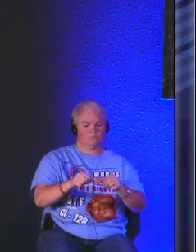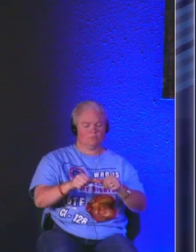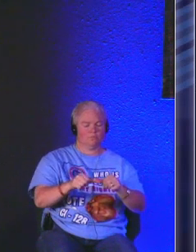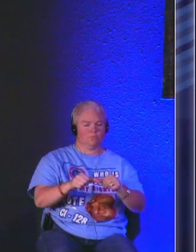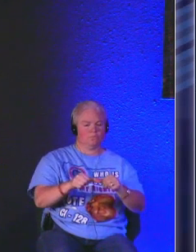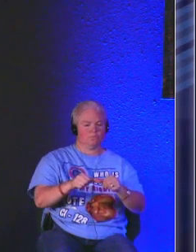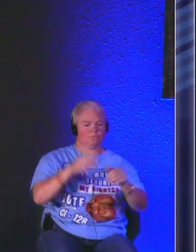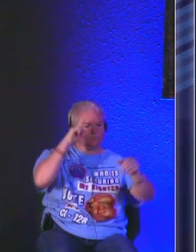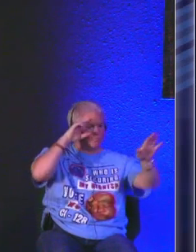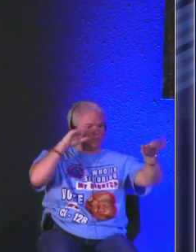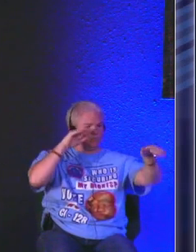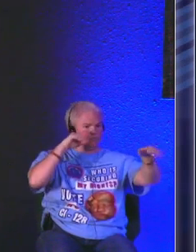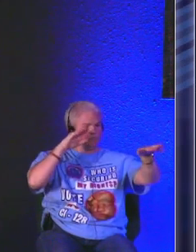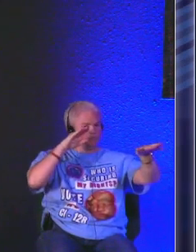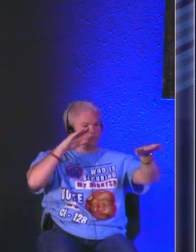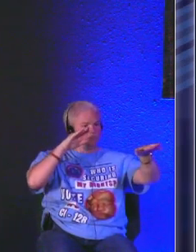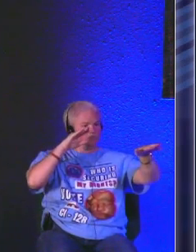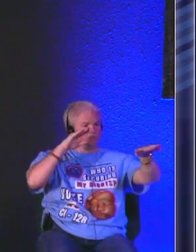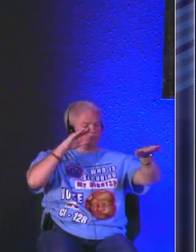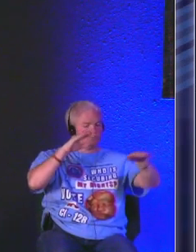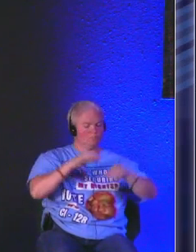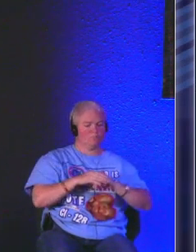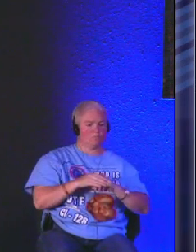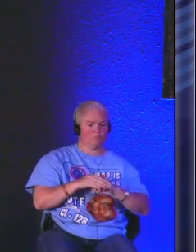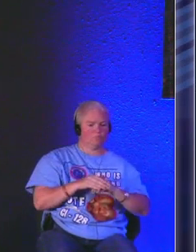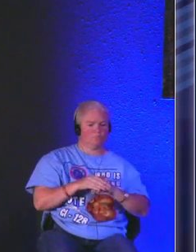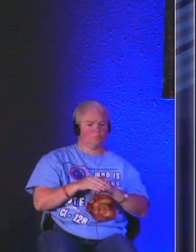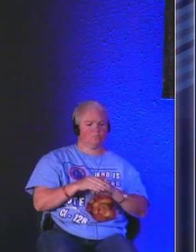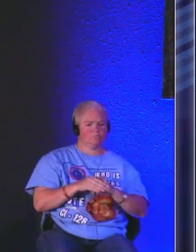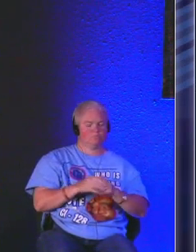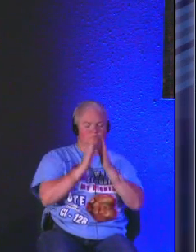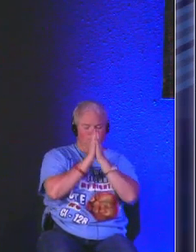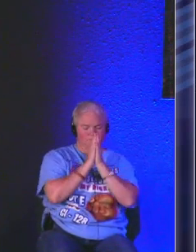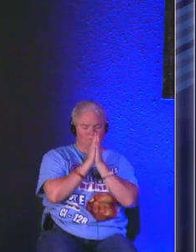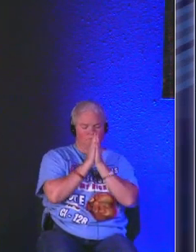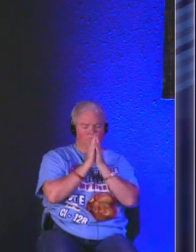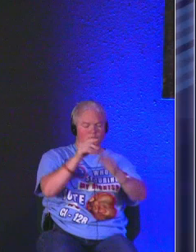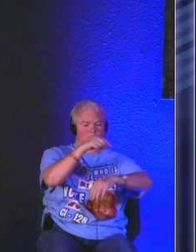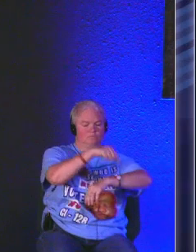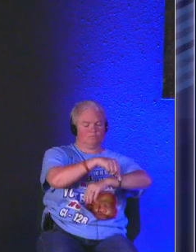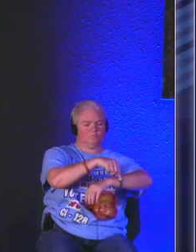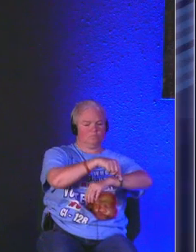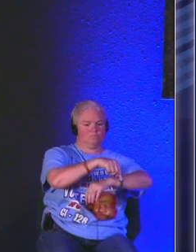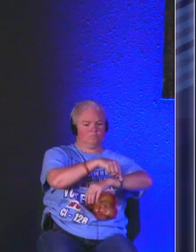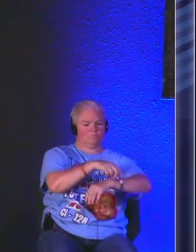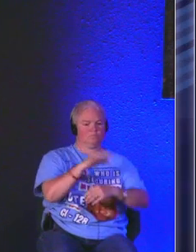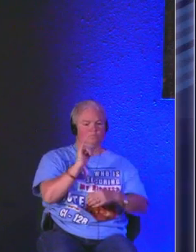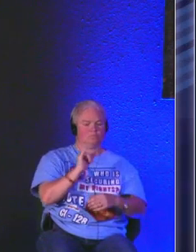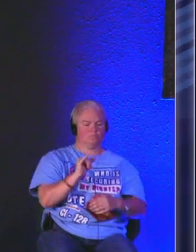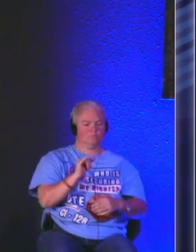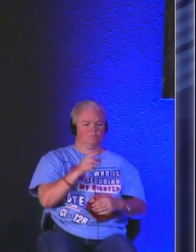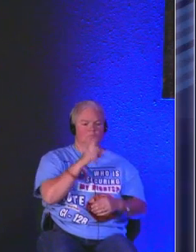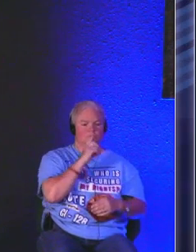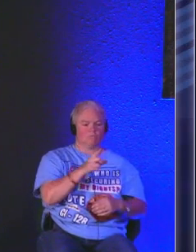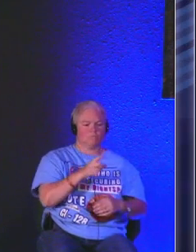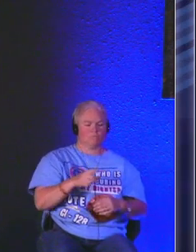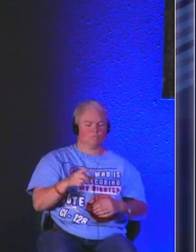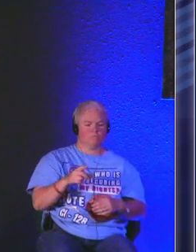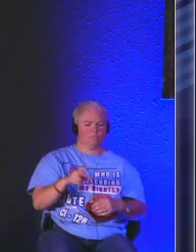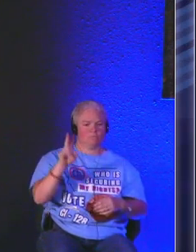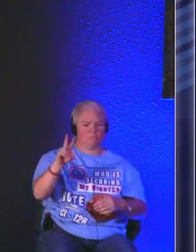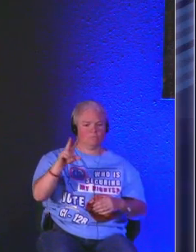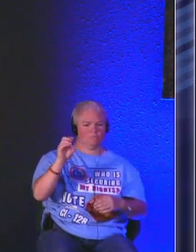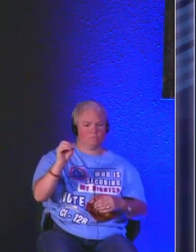continue to go on so hopefully you guys are committing to that prayer time I say 20 to 60